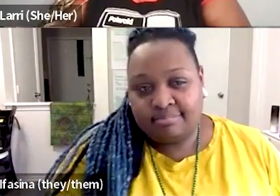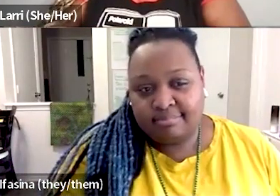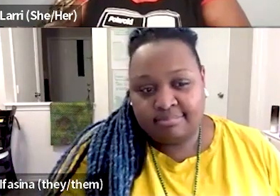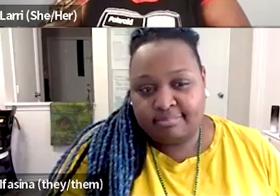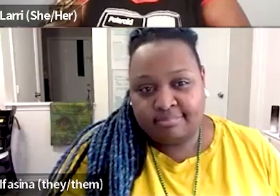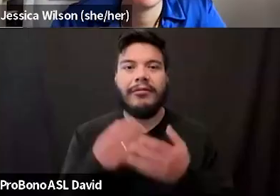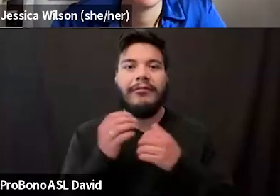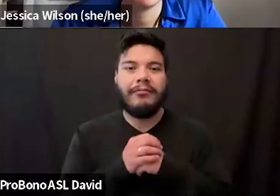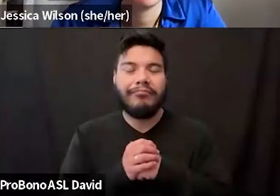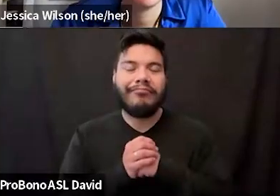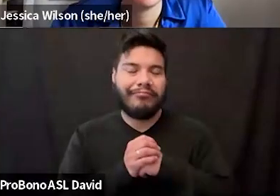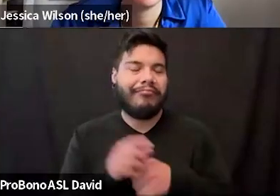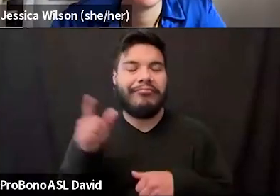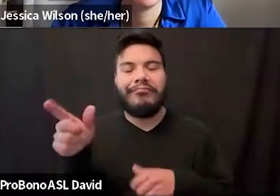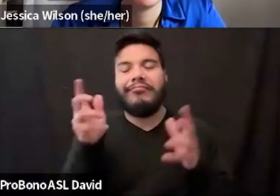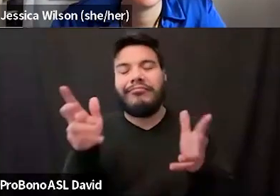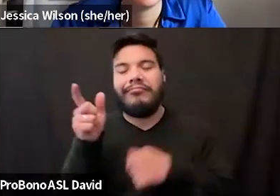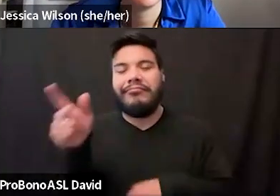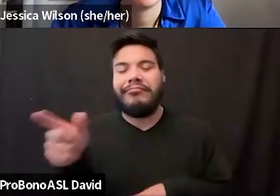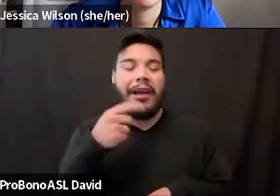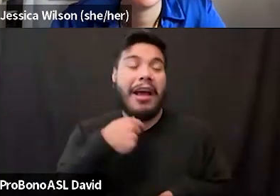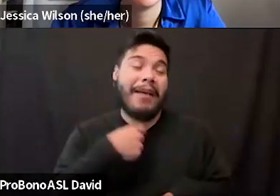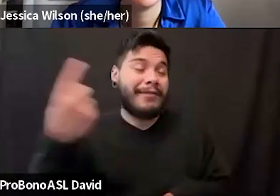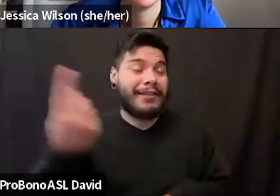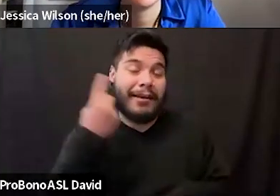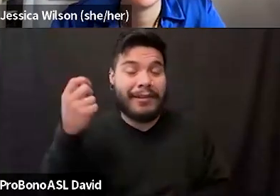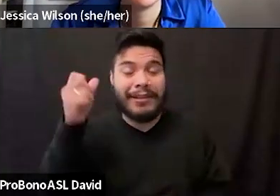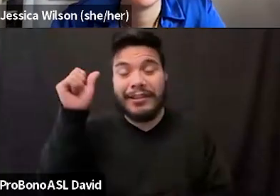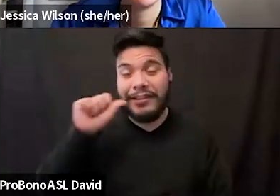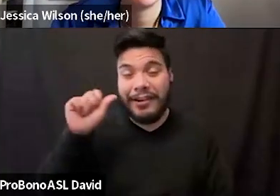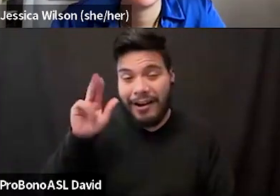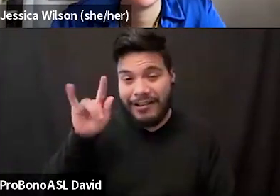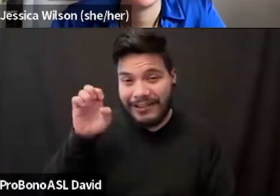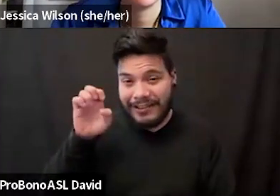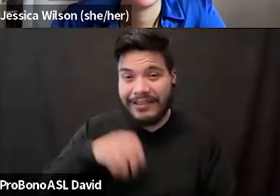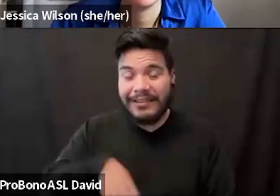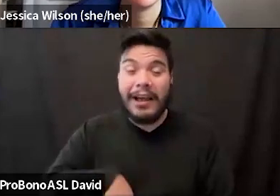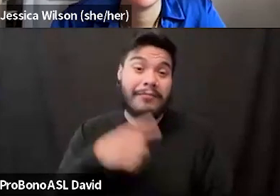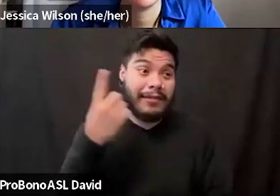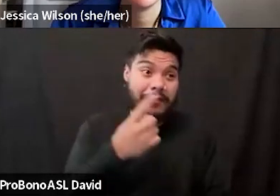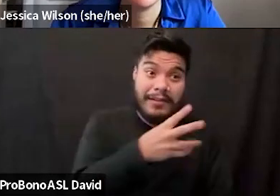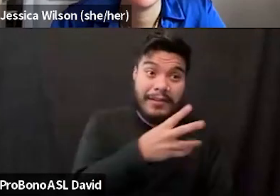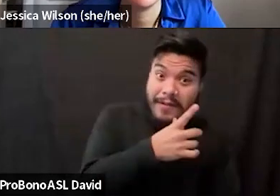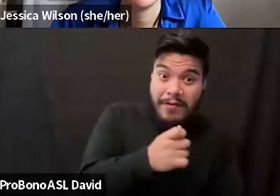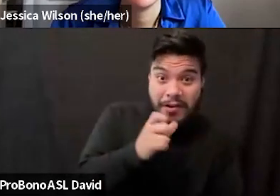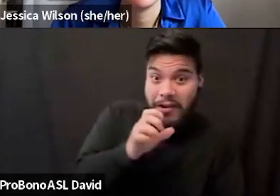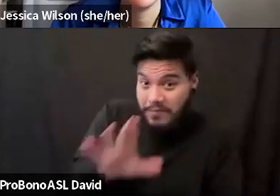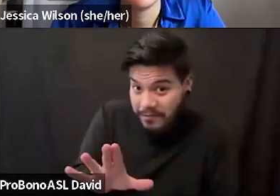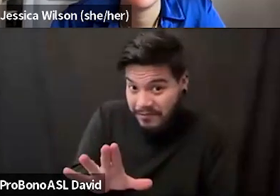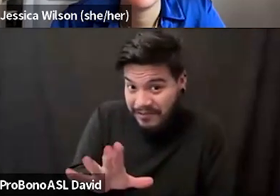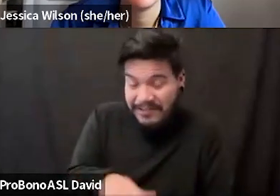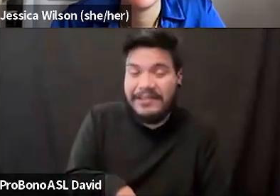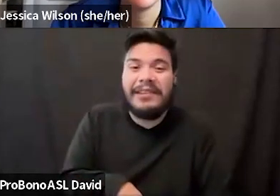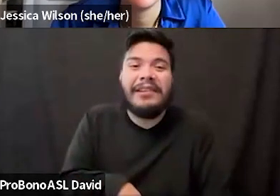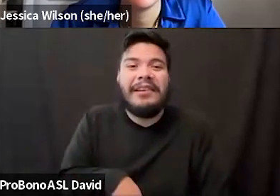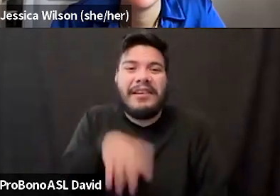Saucy says in the chat, um, I'm somebody's auntie, not yours. I'm somebody's mama, not yours. Right. And I have